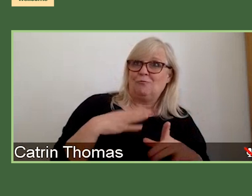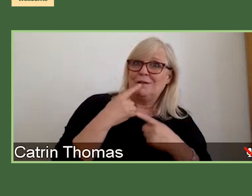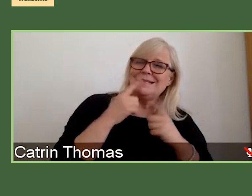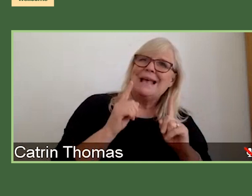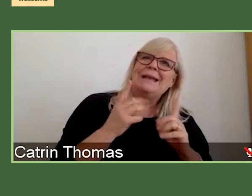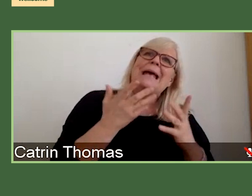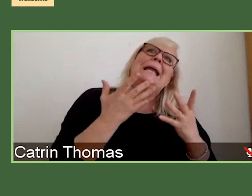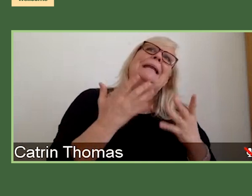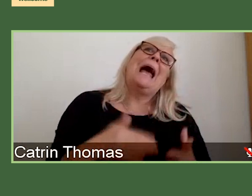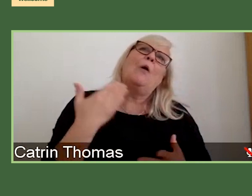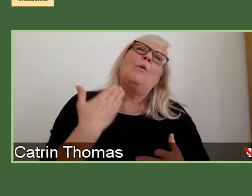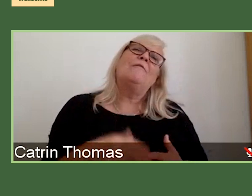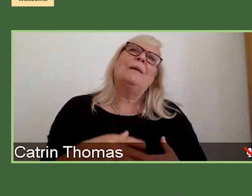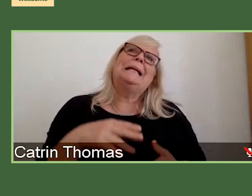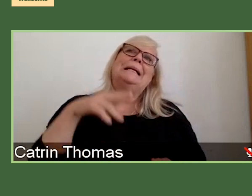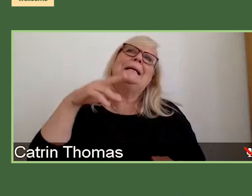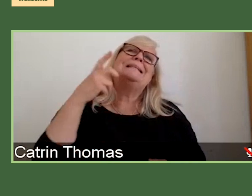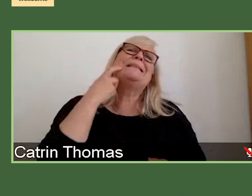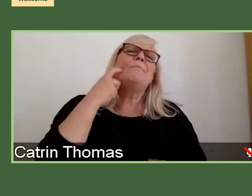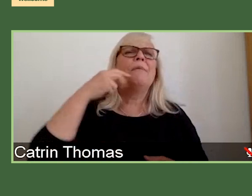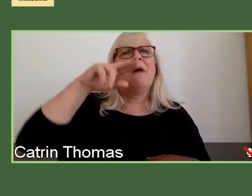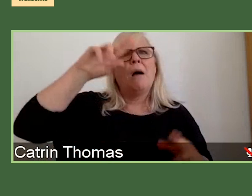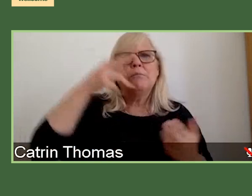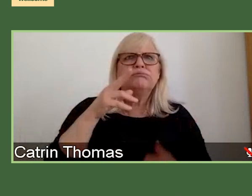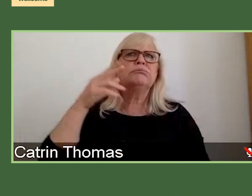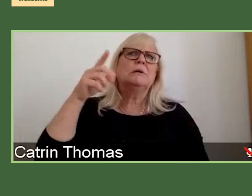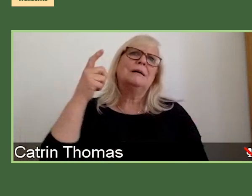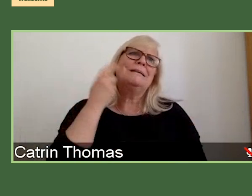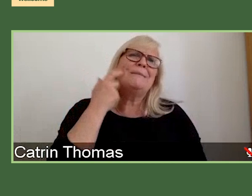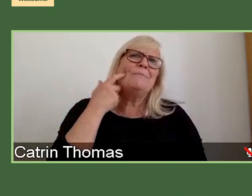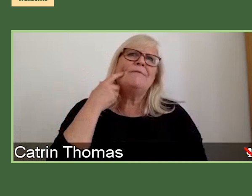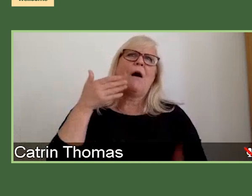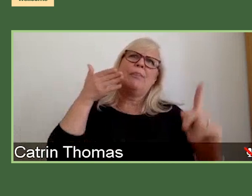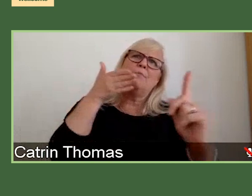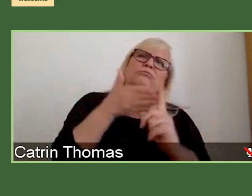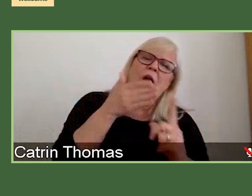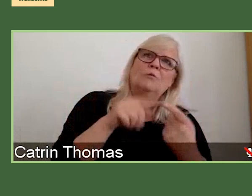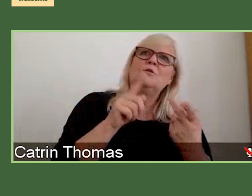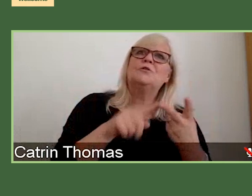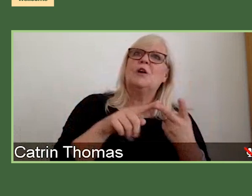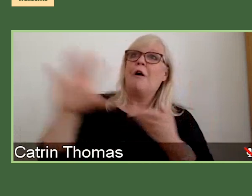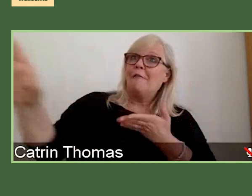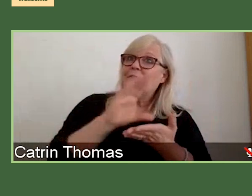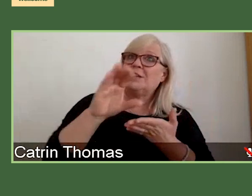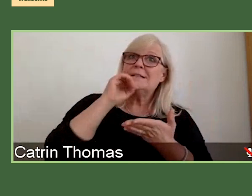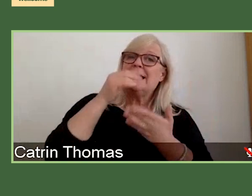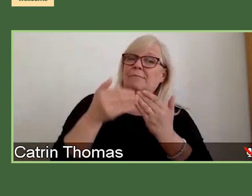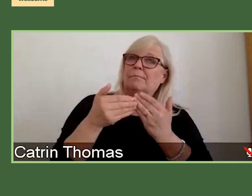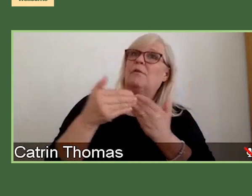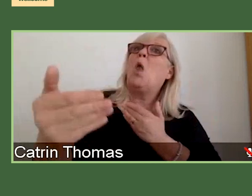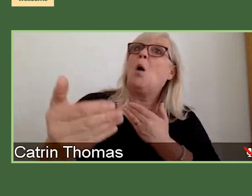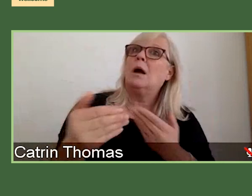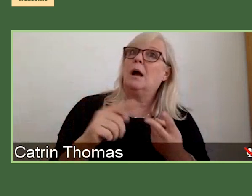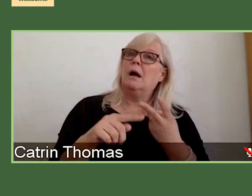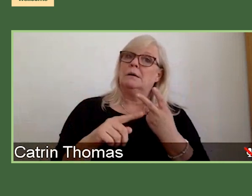approach. You know, there's a longer duration of funding possible, which will enable researchers to become